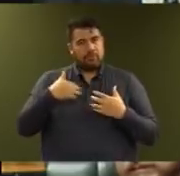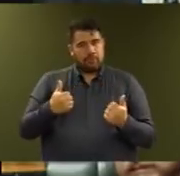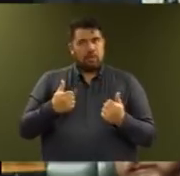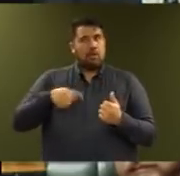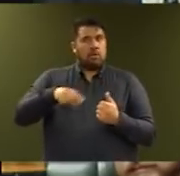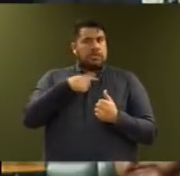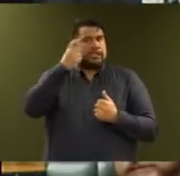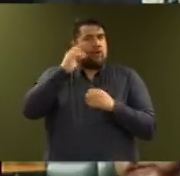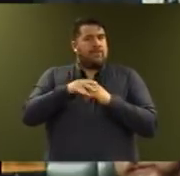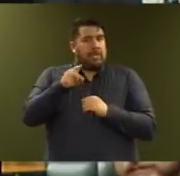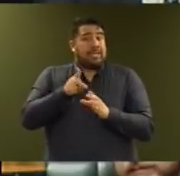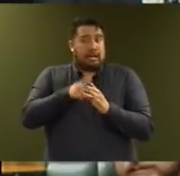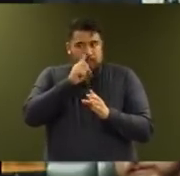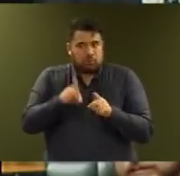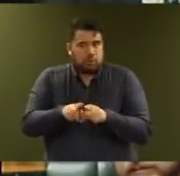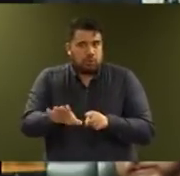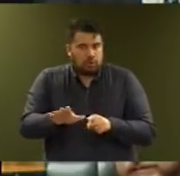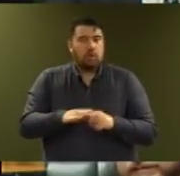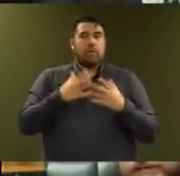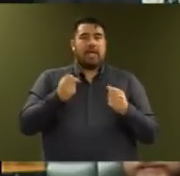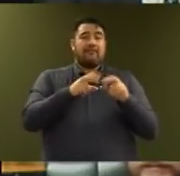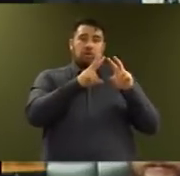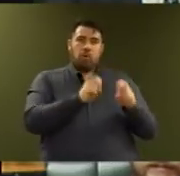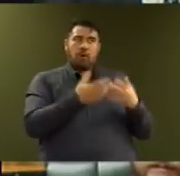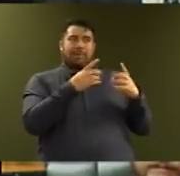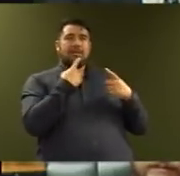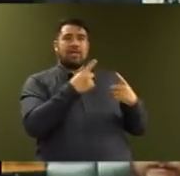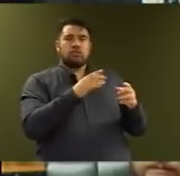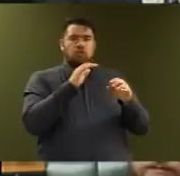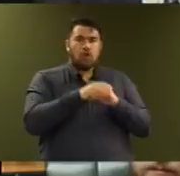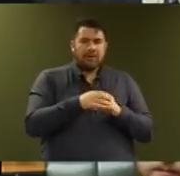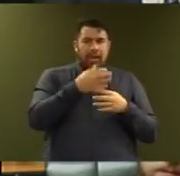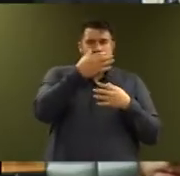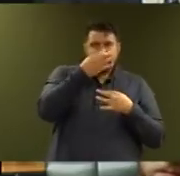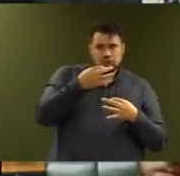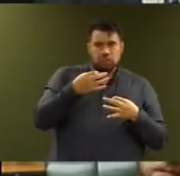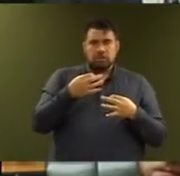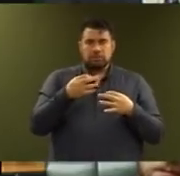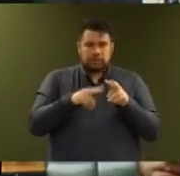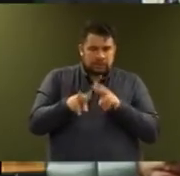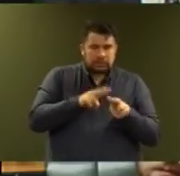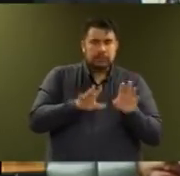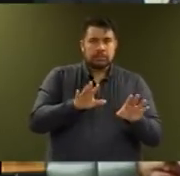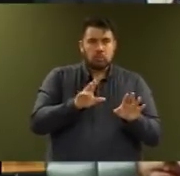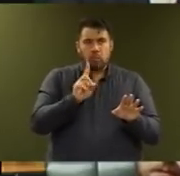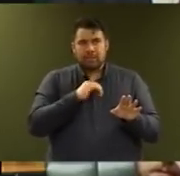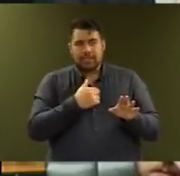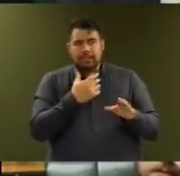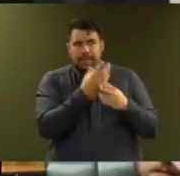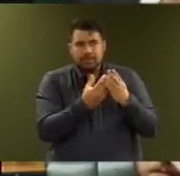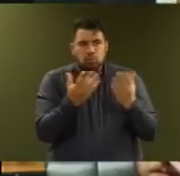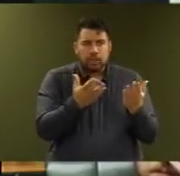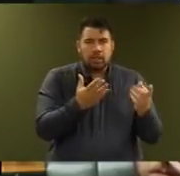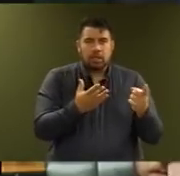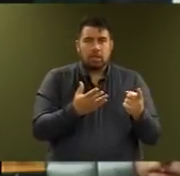already announced an inquiry into mental health and addiction to identify gaps and what more is needed. New Zealanders can expect to